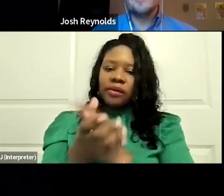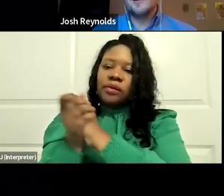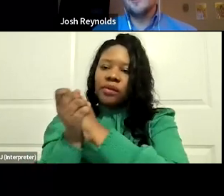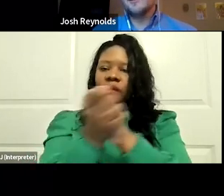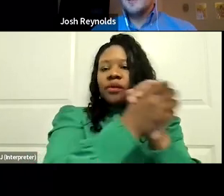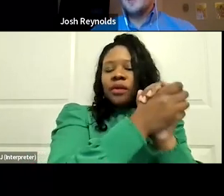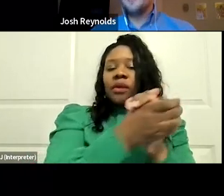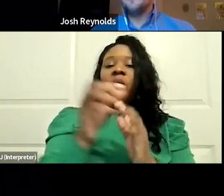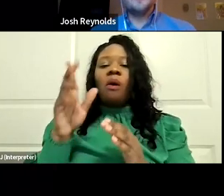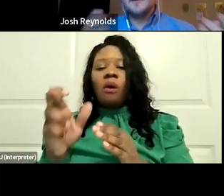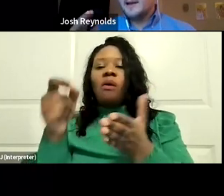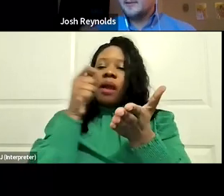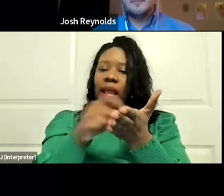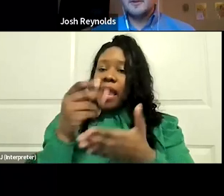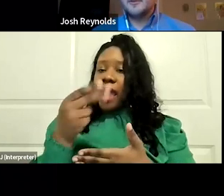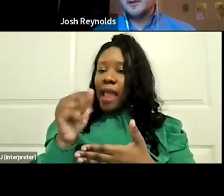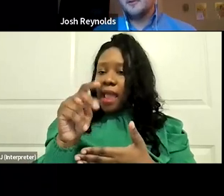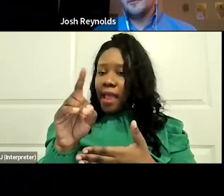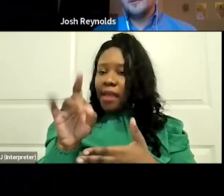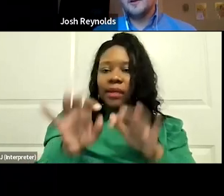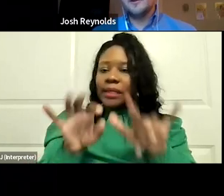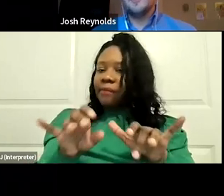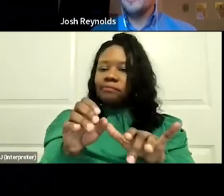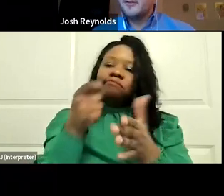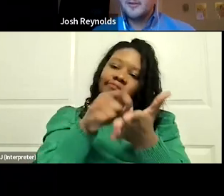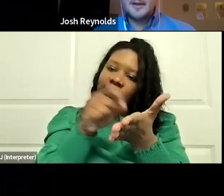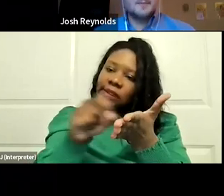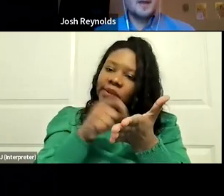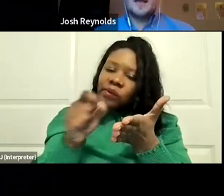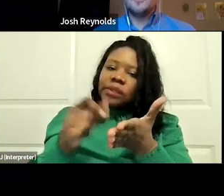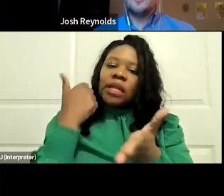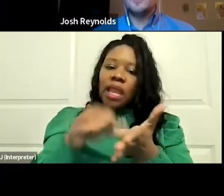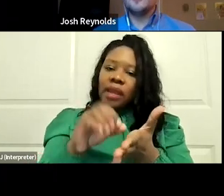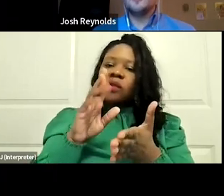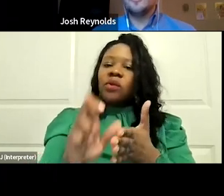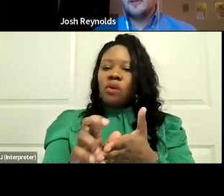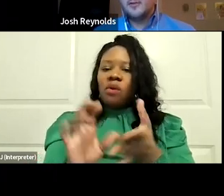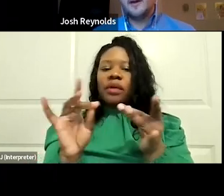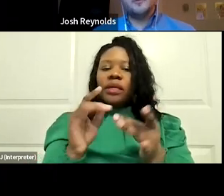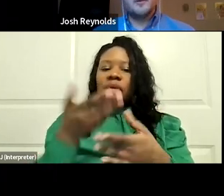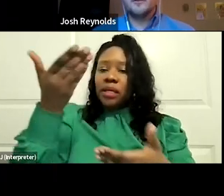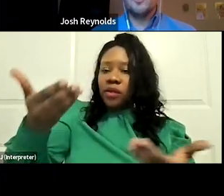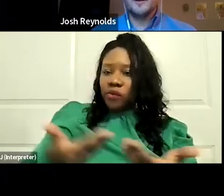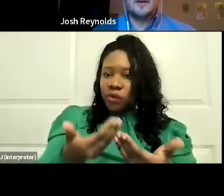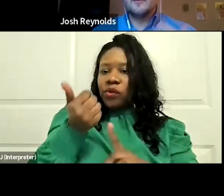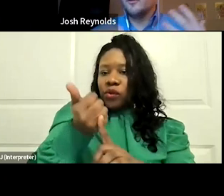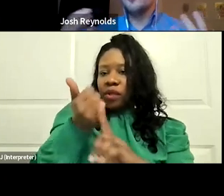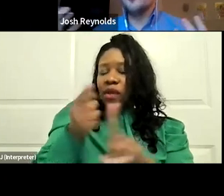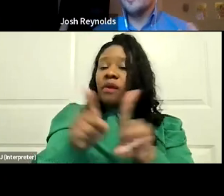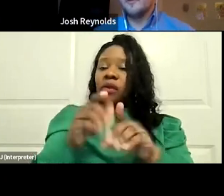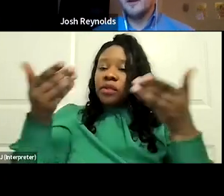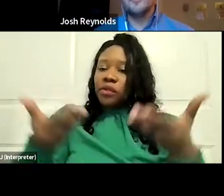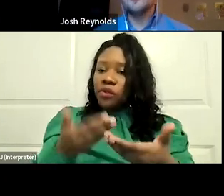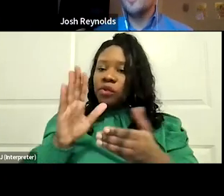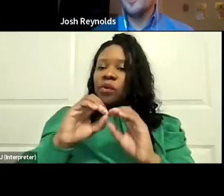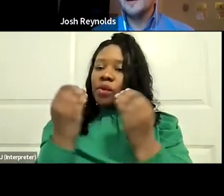a handwritten letter. But if not, just make sure that you address them personally, and you introduce yourself, as well as your organization, or